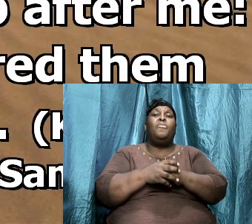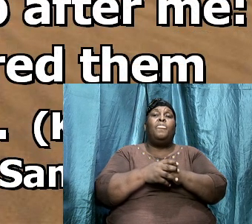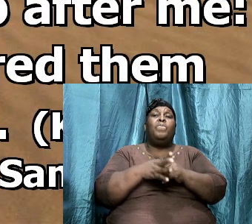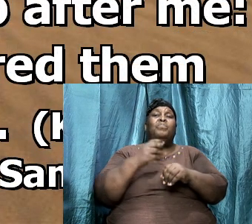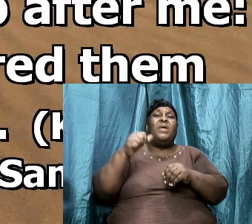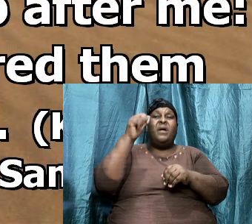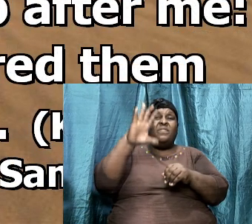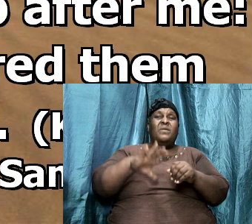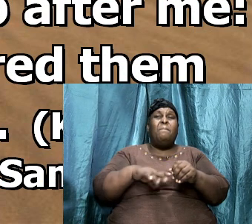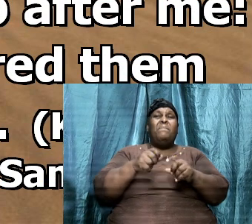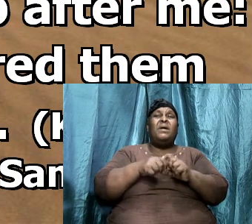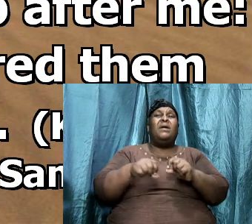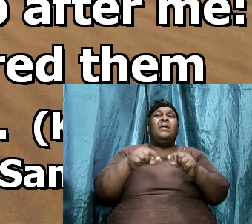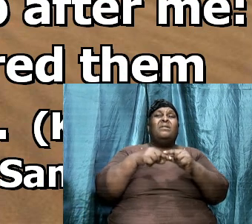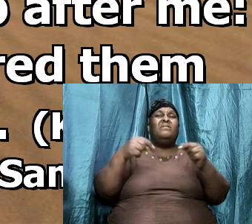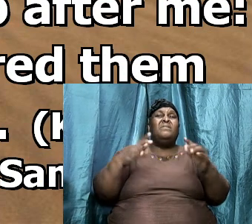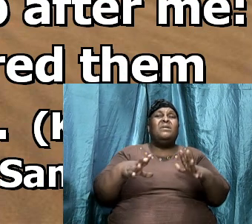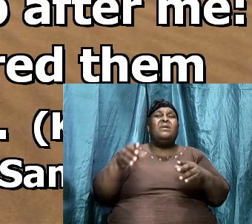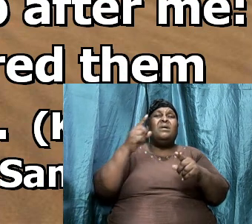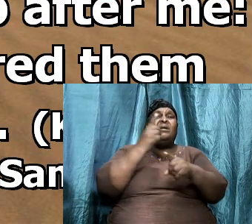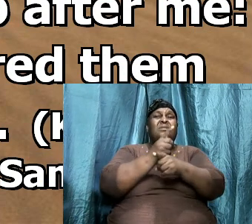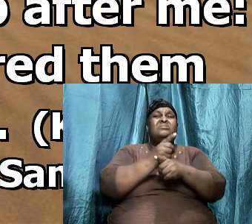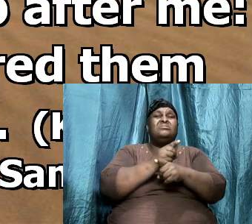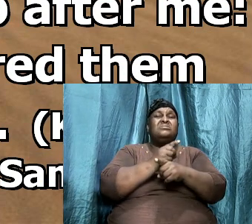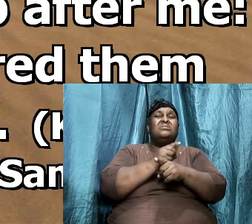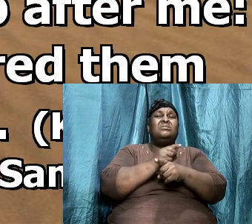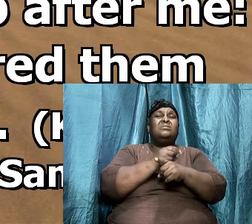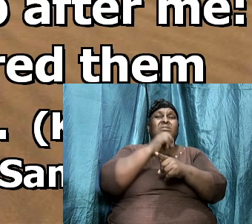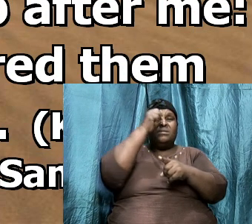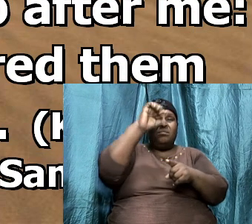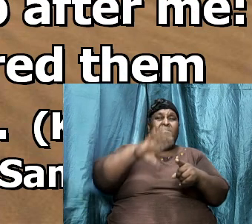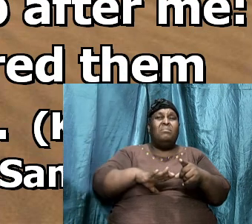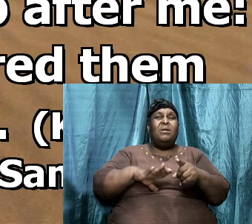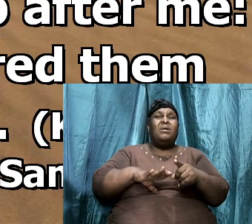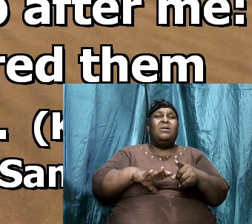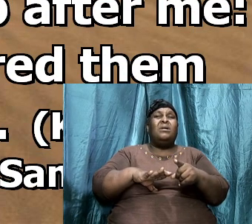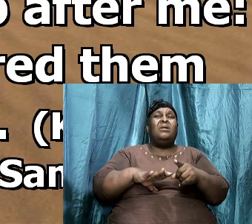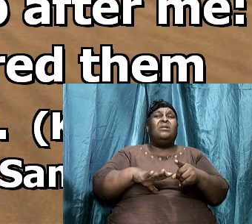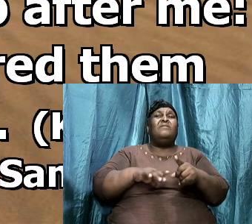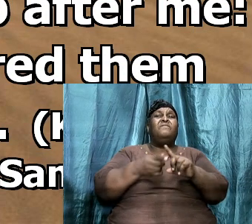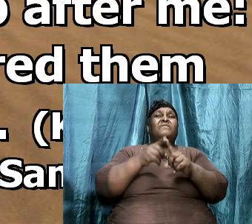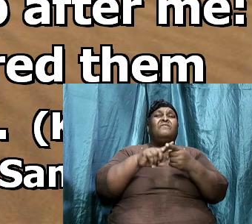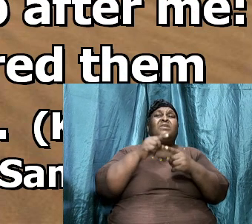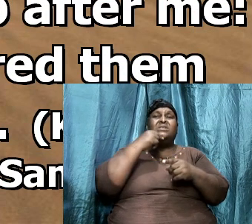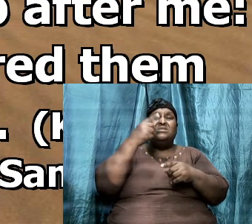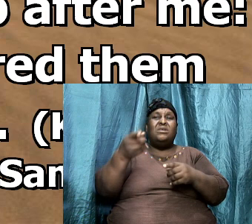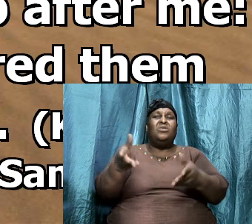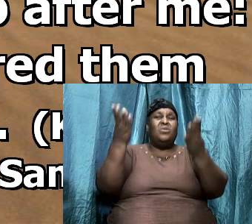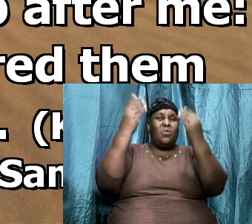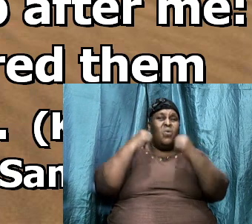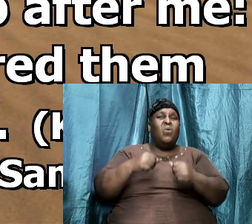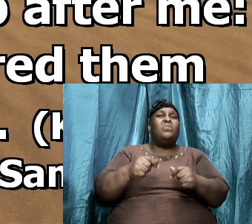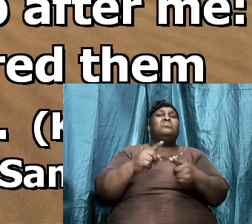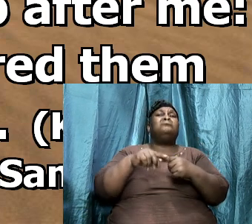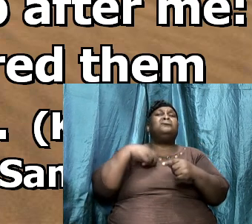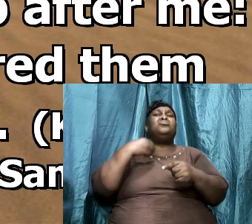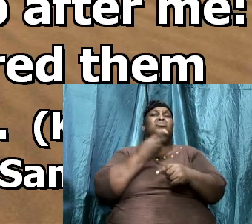and the men of the garrison answered Jonathan and his armor bearer and said come up to us